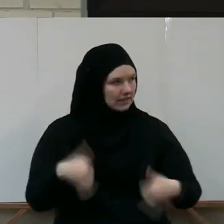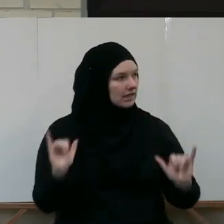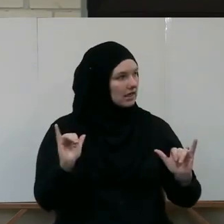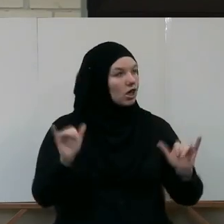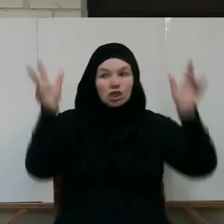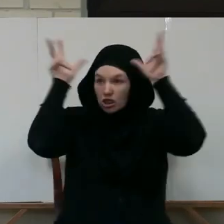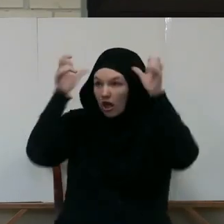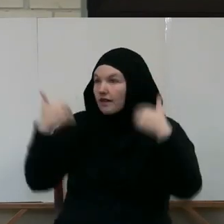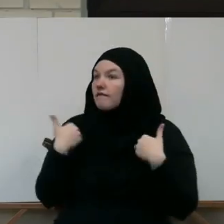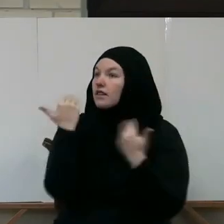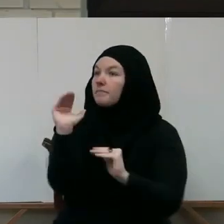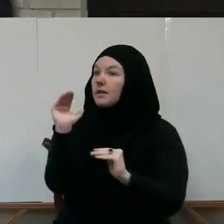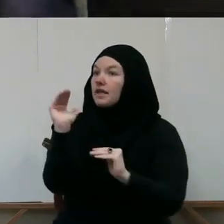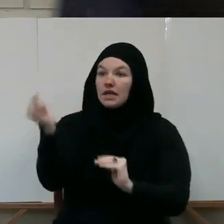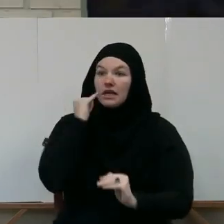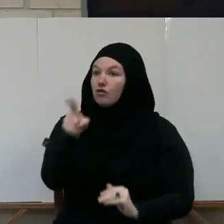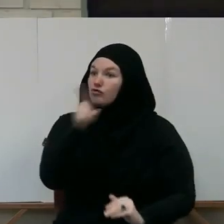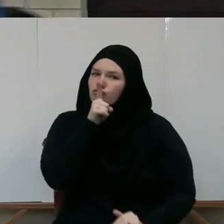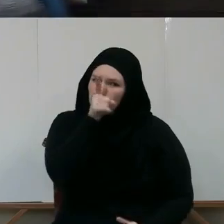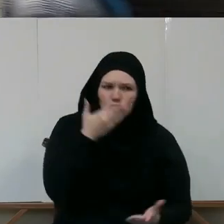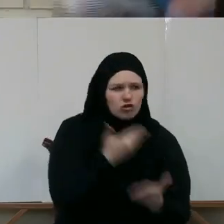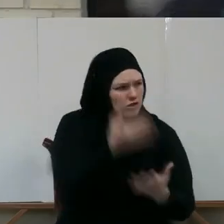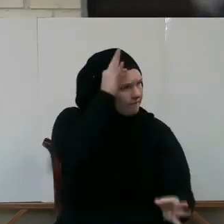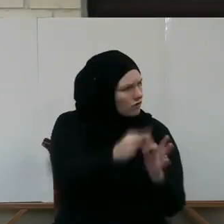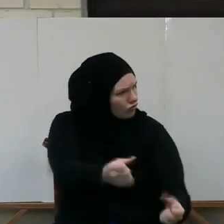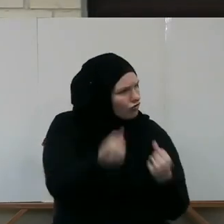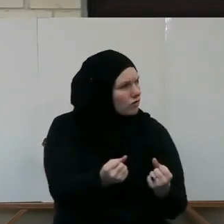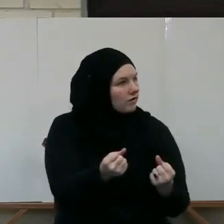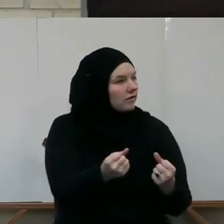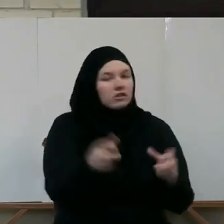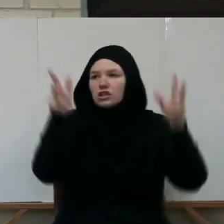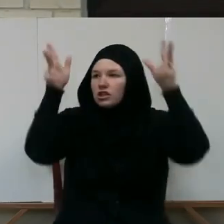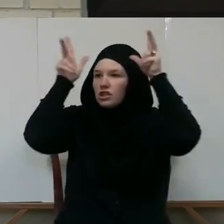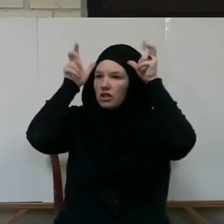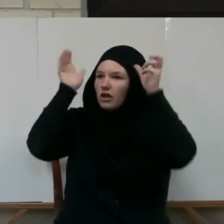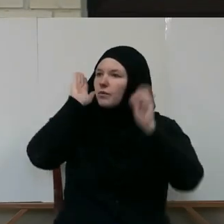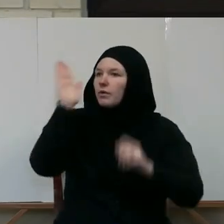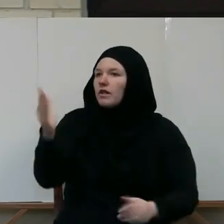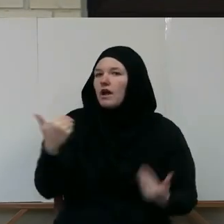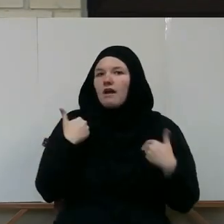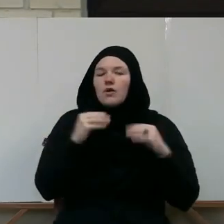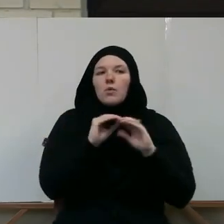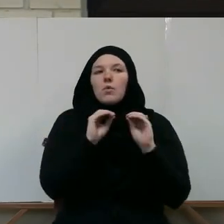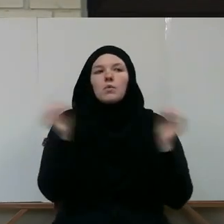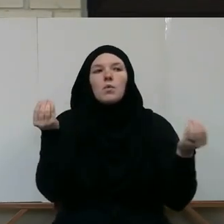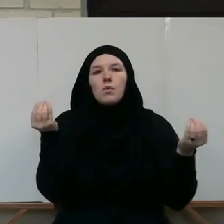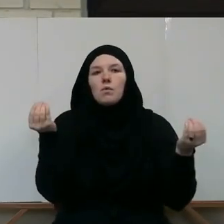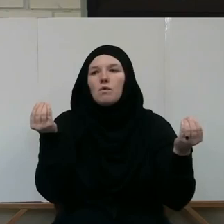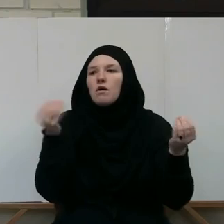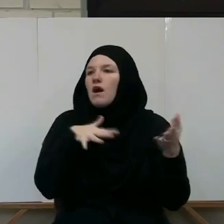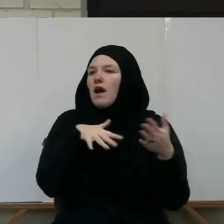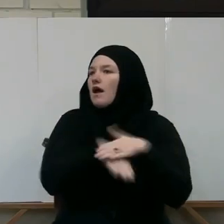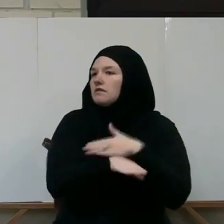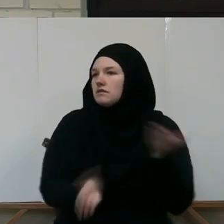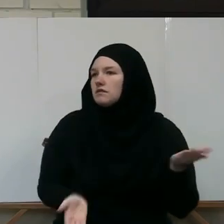limits. So if you are really righteous, the shaitan will have no access, no